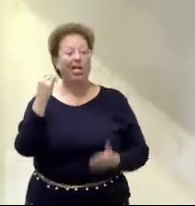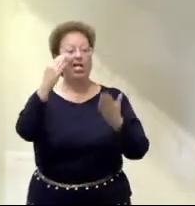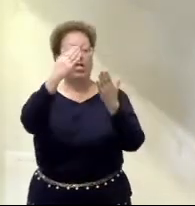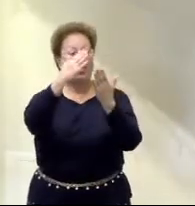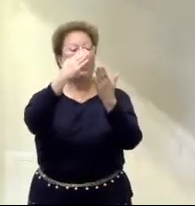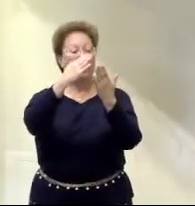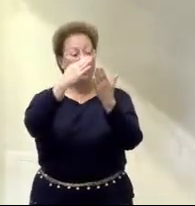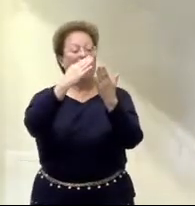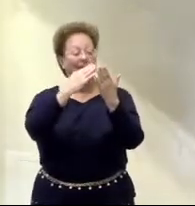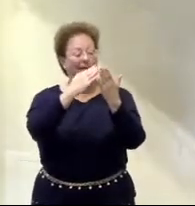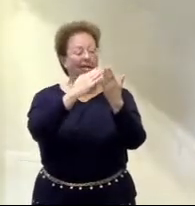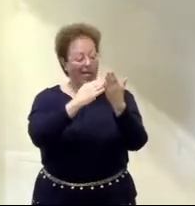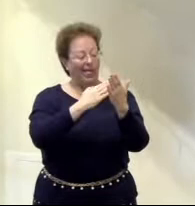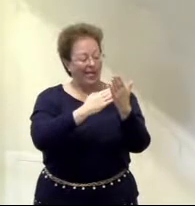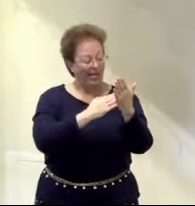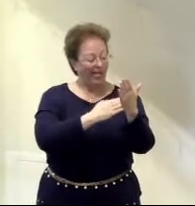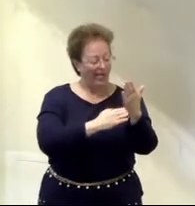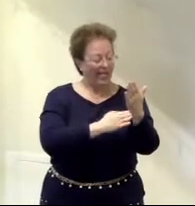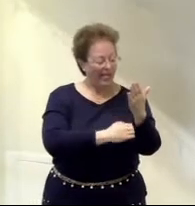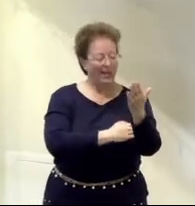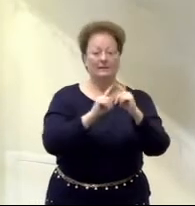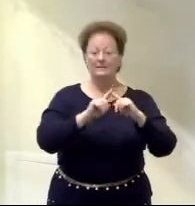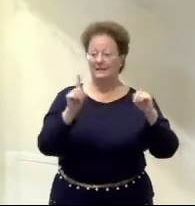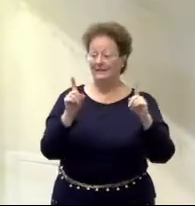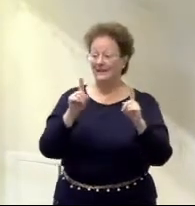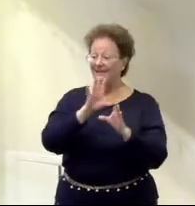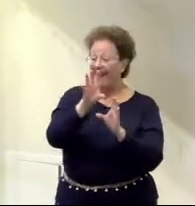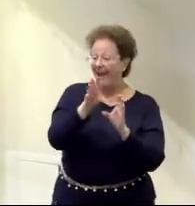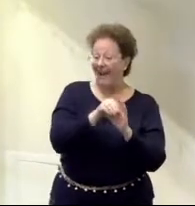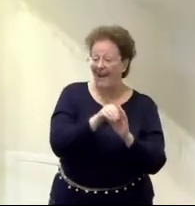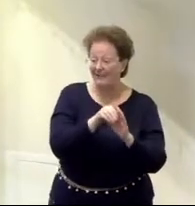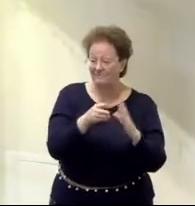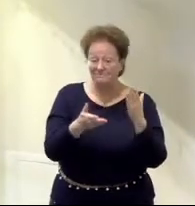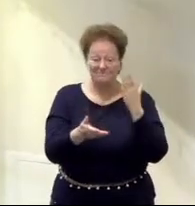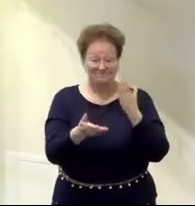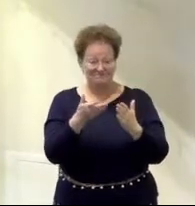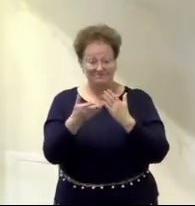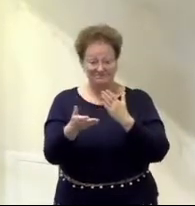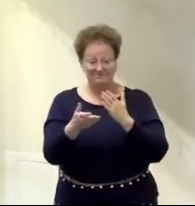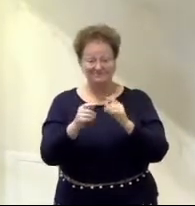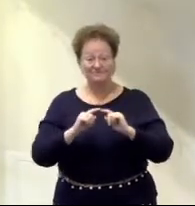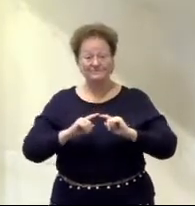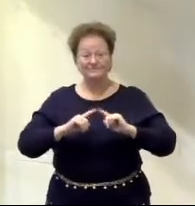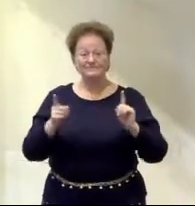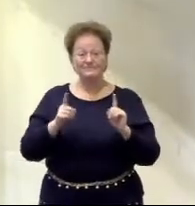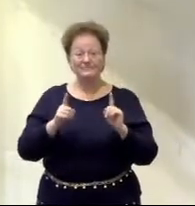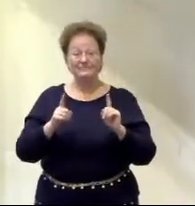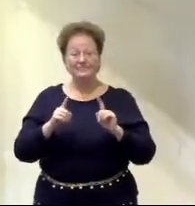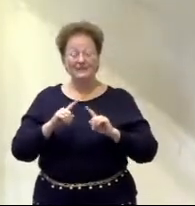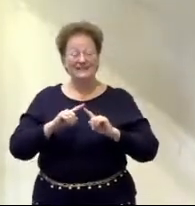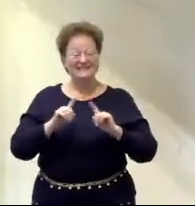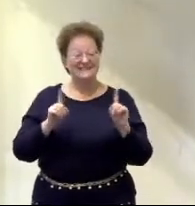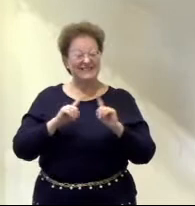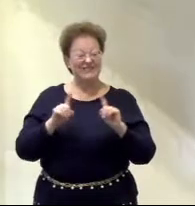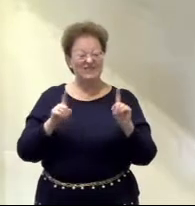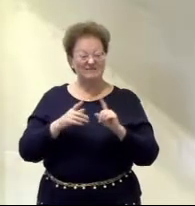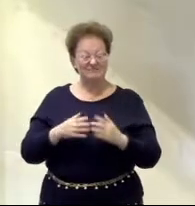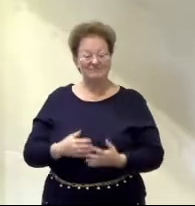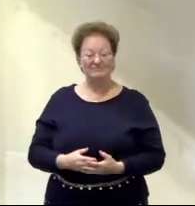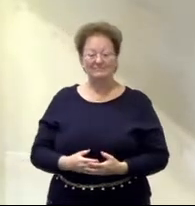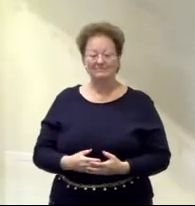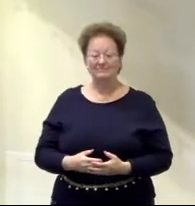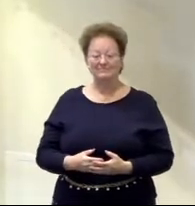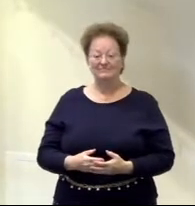and on, couldn't it? And you were probably thinking of different things I could have added to that list. But all these different identifiers that are thrown at us